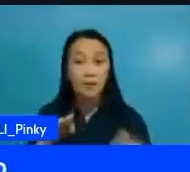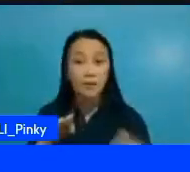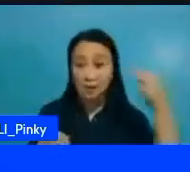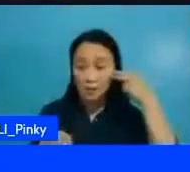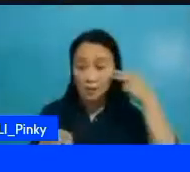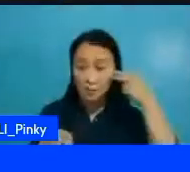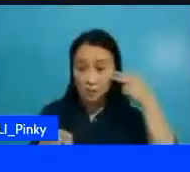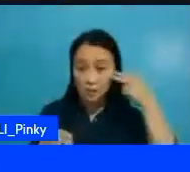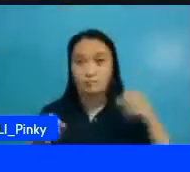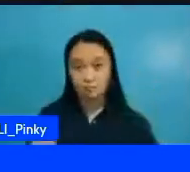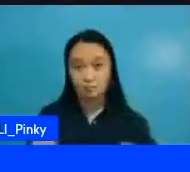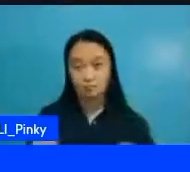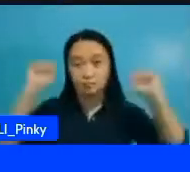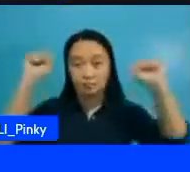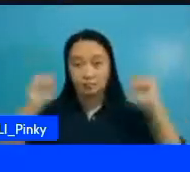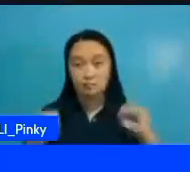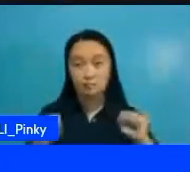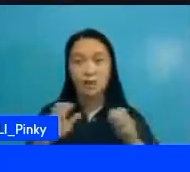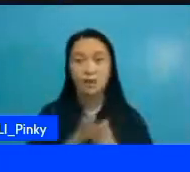great ways